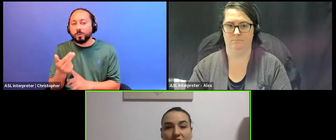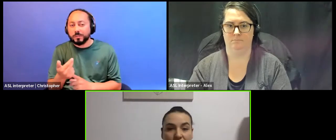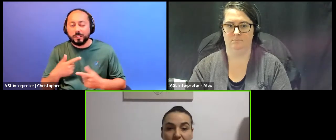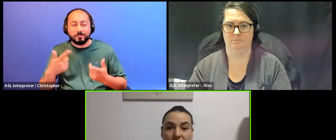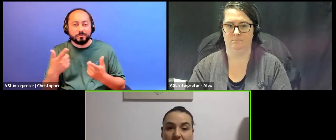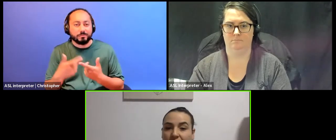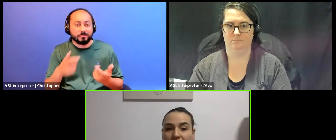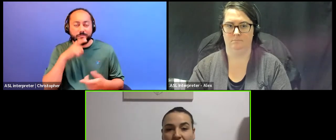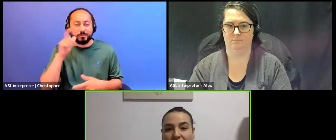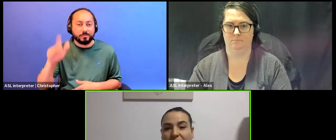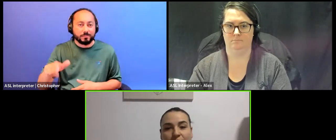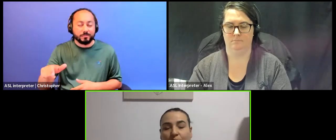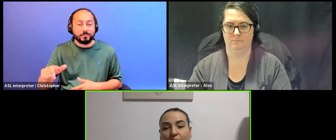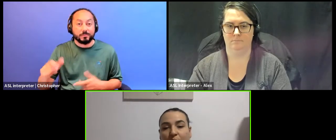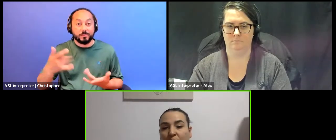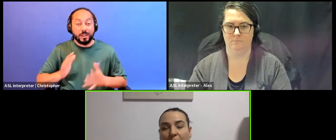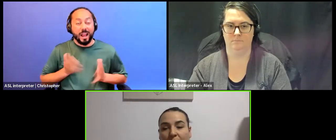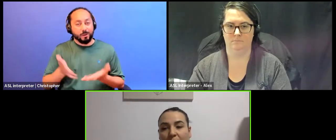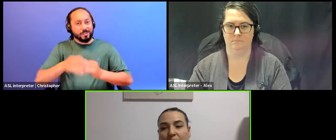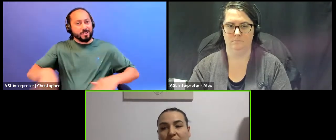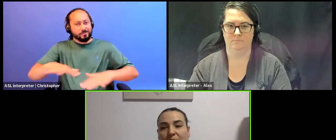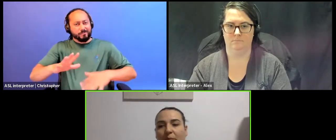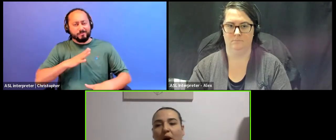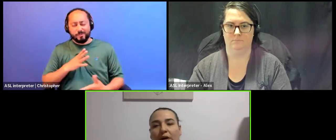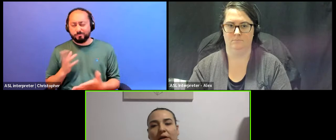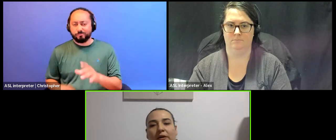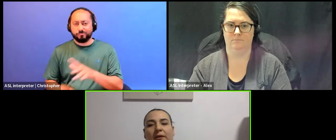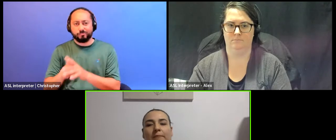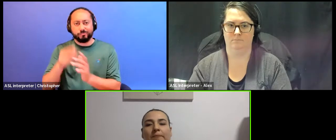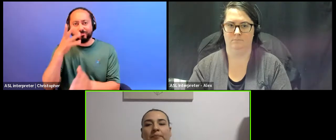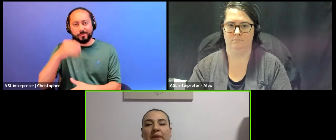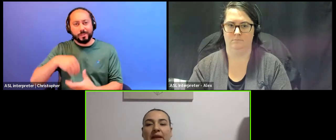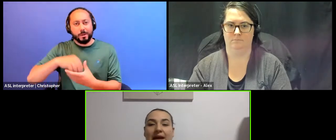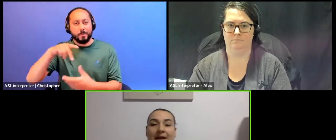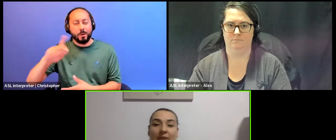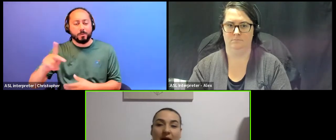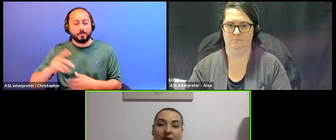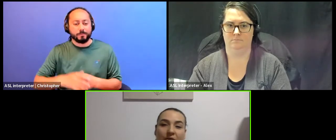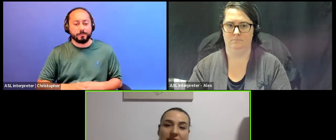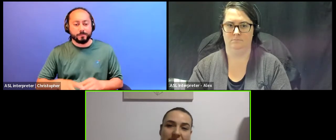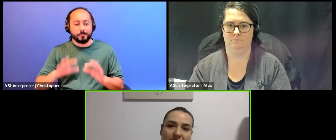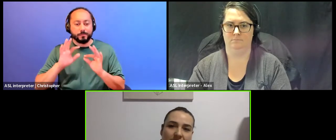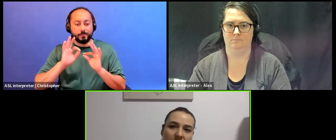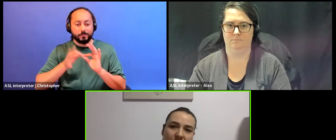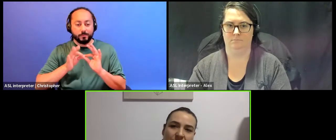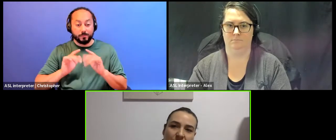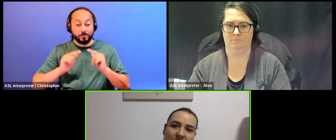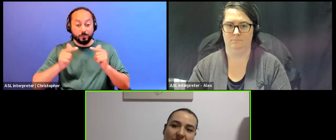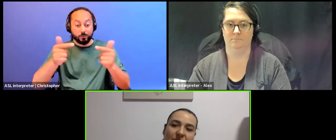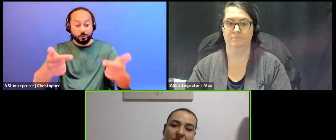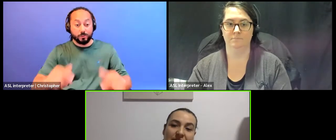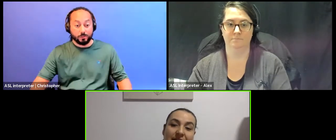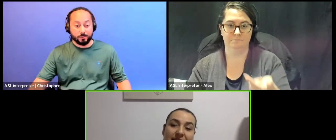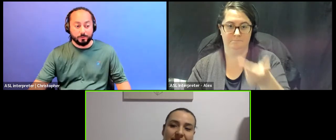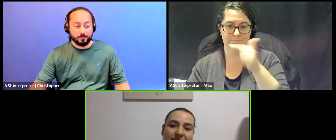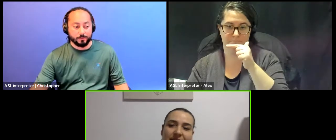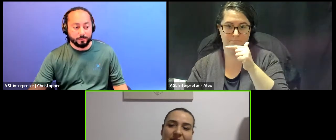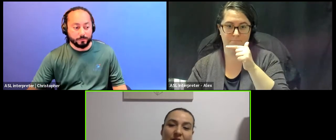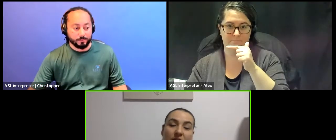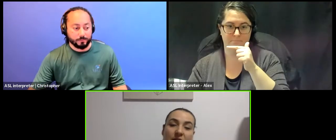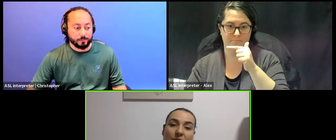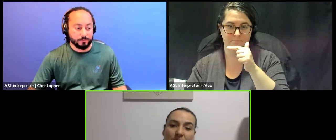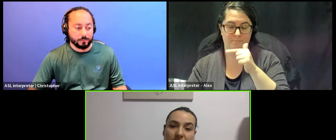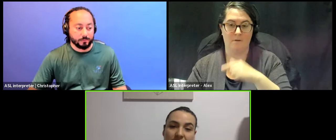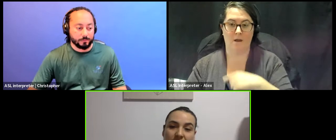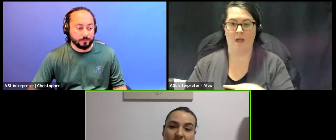It's our traditional territory, just pull up and go sleep in a park. And my uncle would say, you know, they had the audacity to